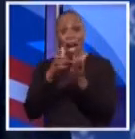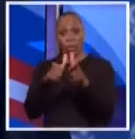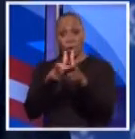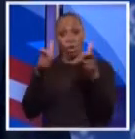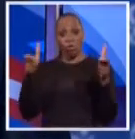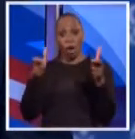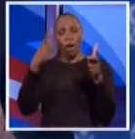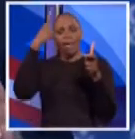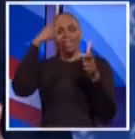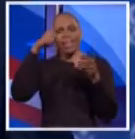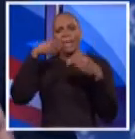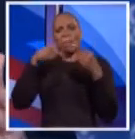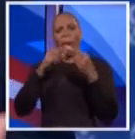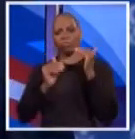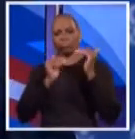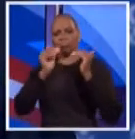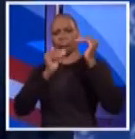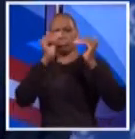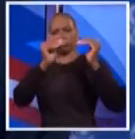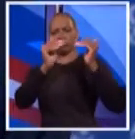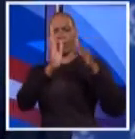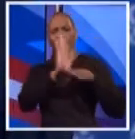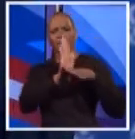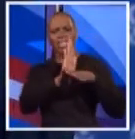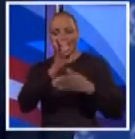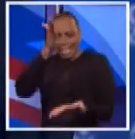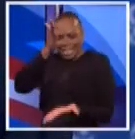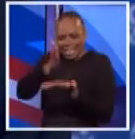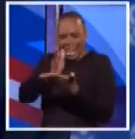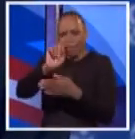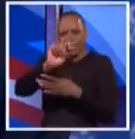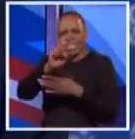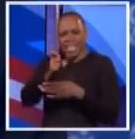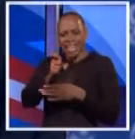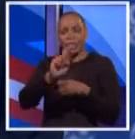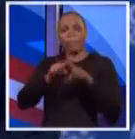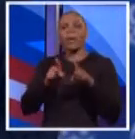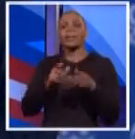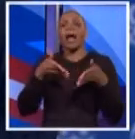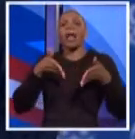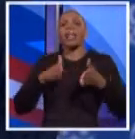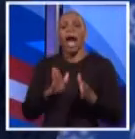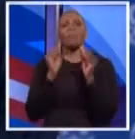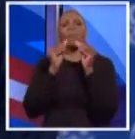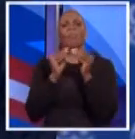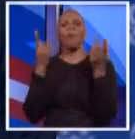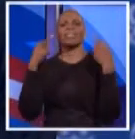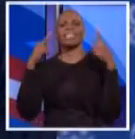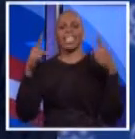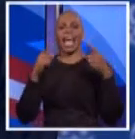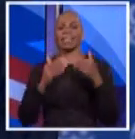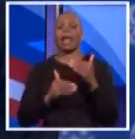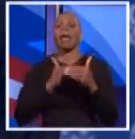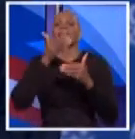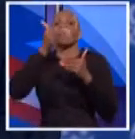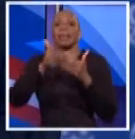elevate small businesses. Stop taxing and fining them and give them a roadmap to success. The next controller, as a chief fiscal officer, has to be